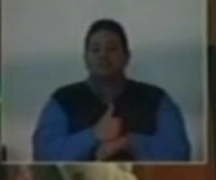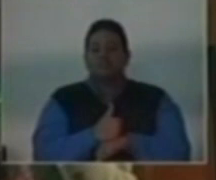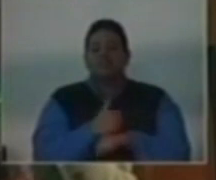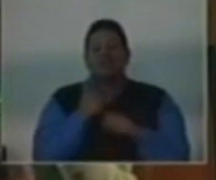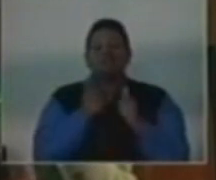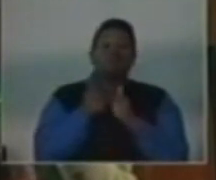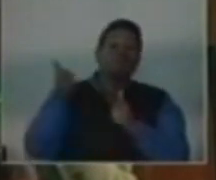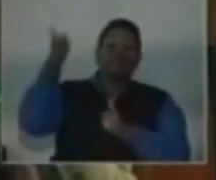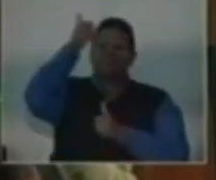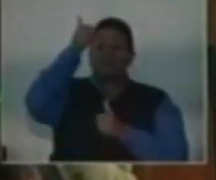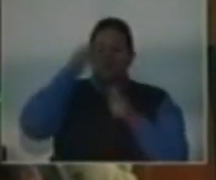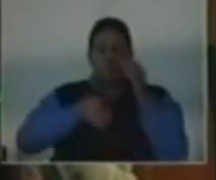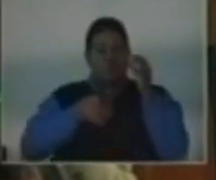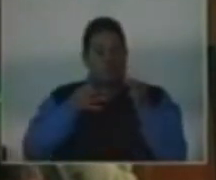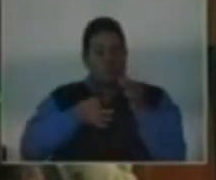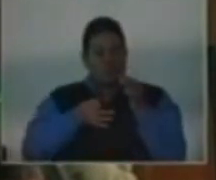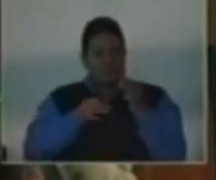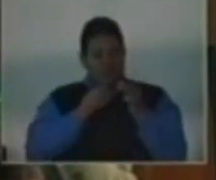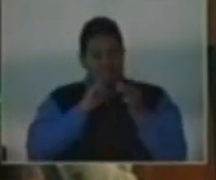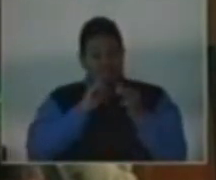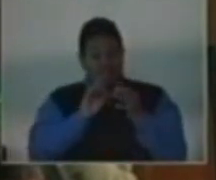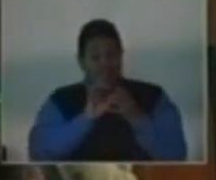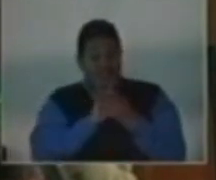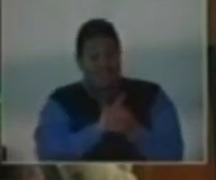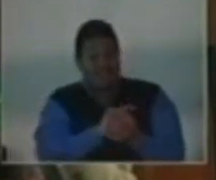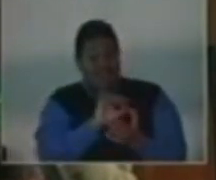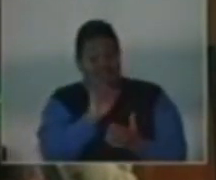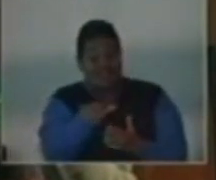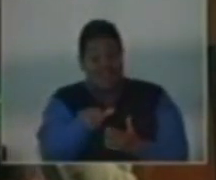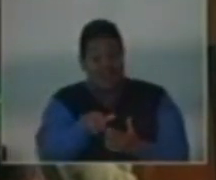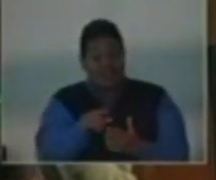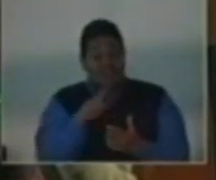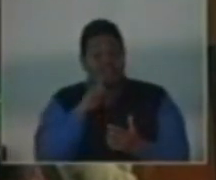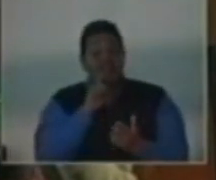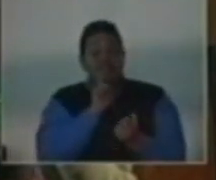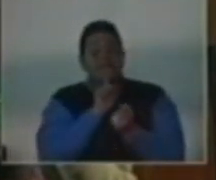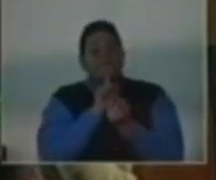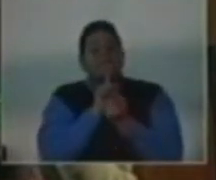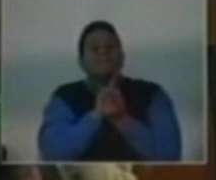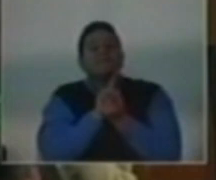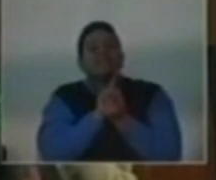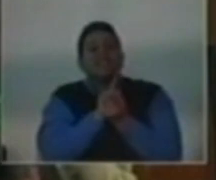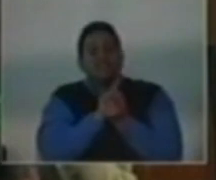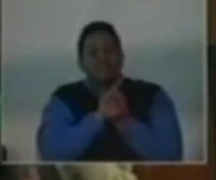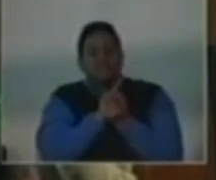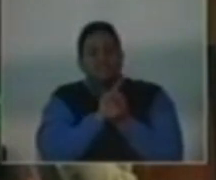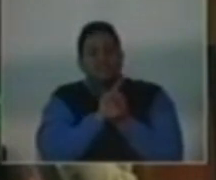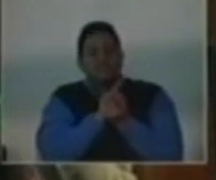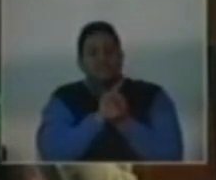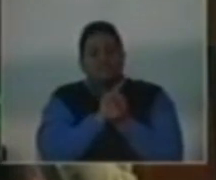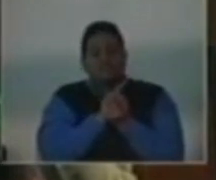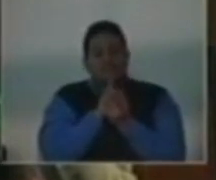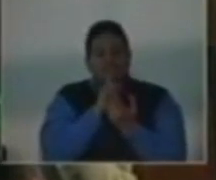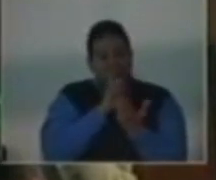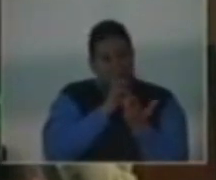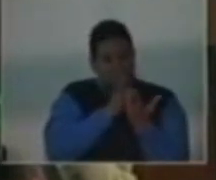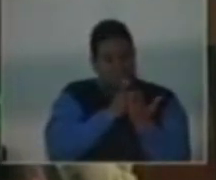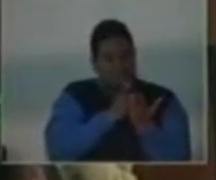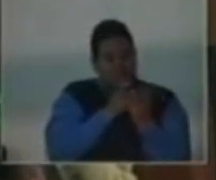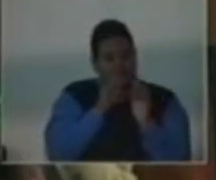of such a nature that it meets the existing constitutional